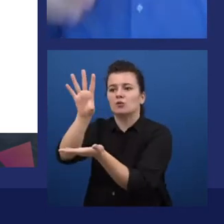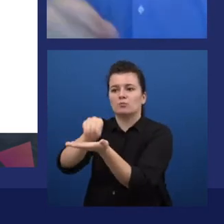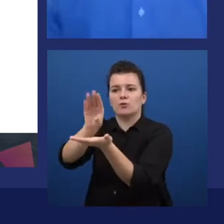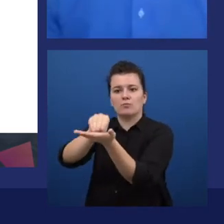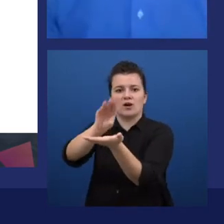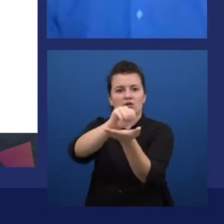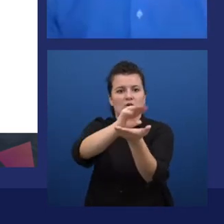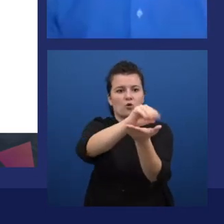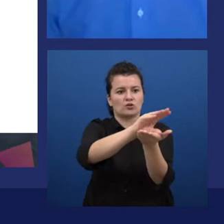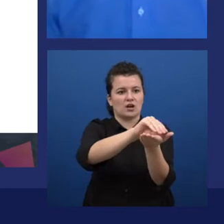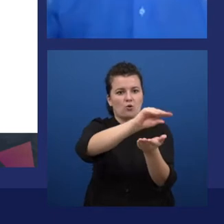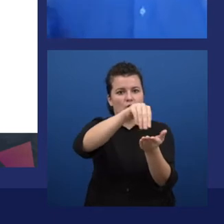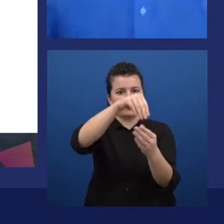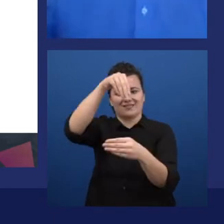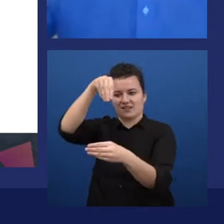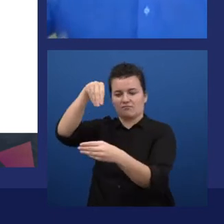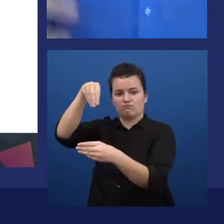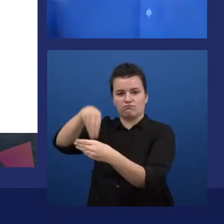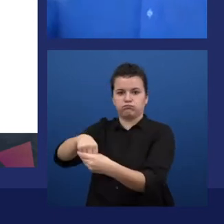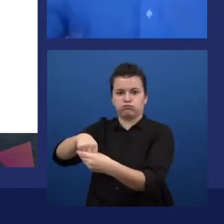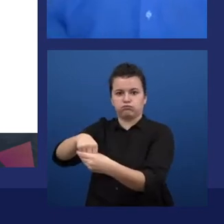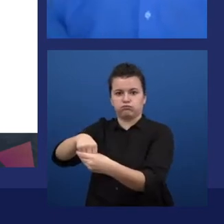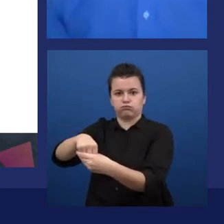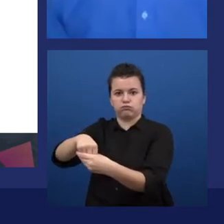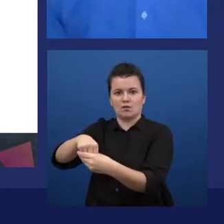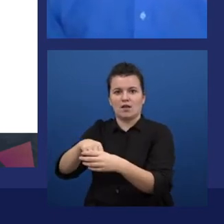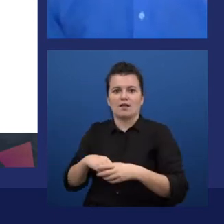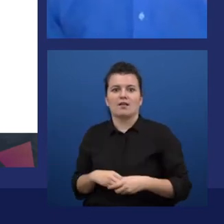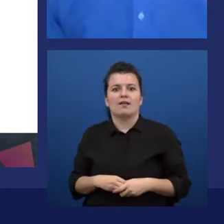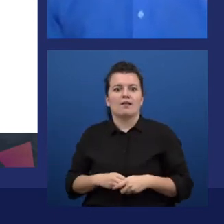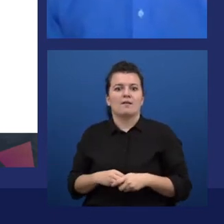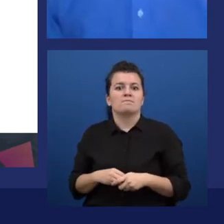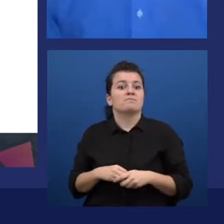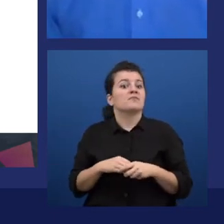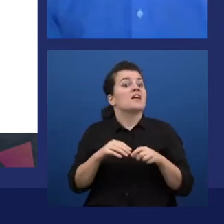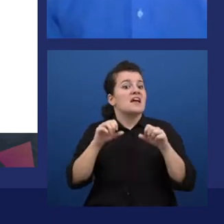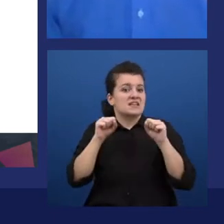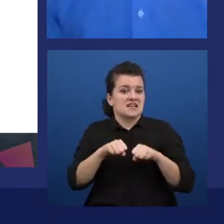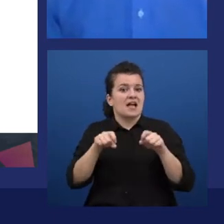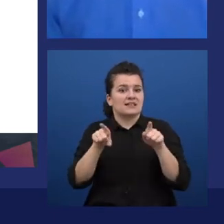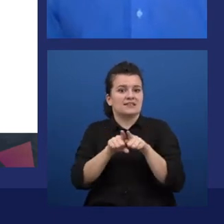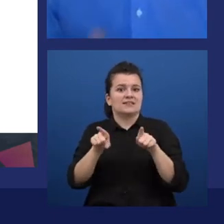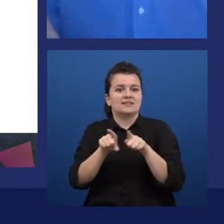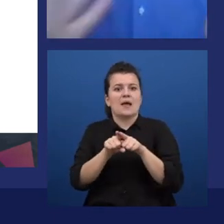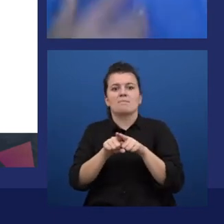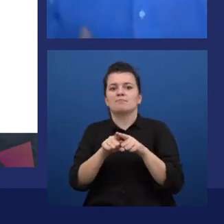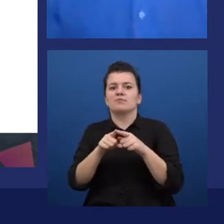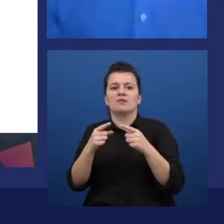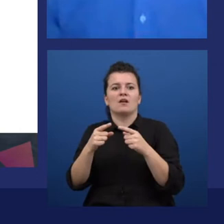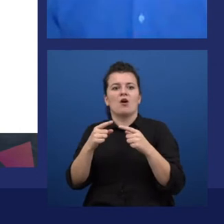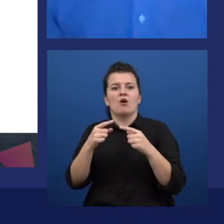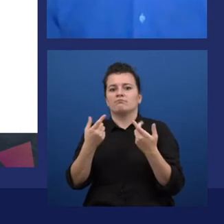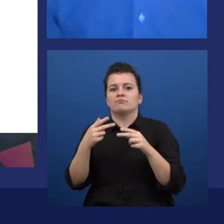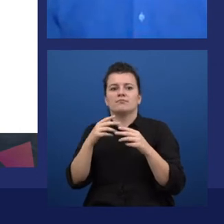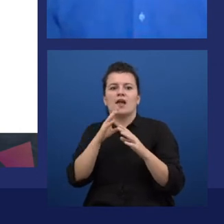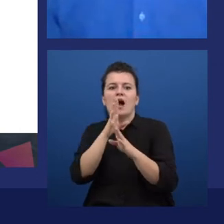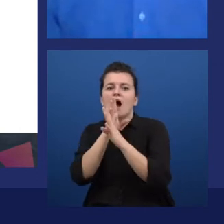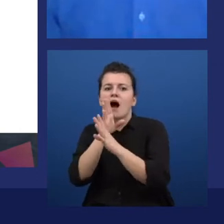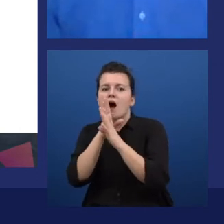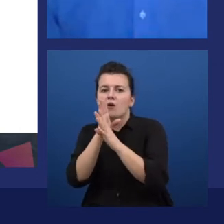It can even do long, asynchronous audio, and it will work completely